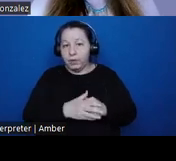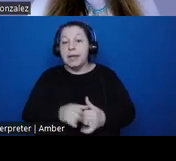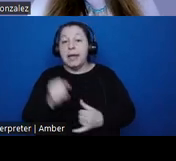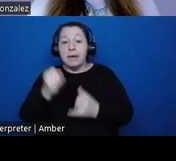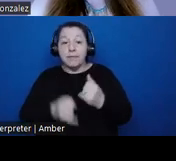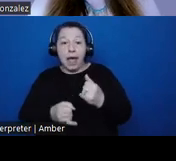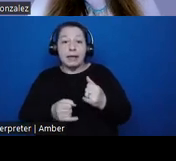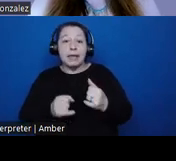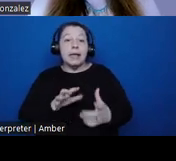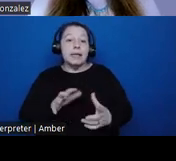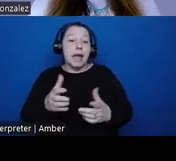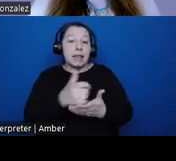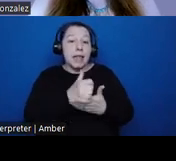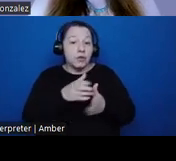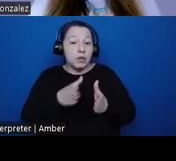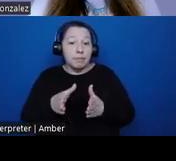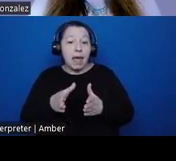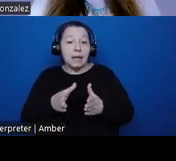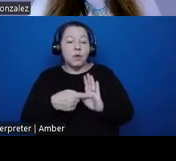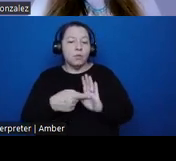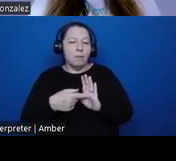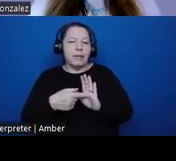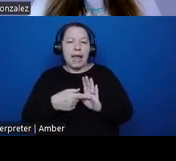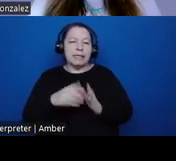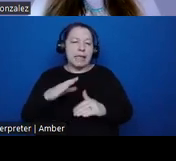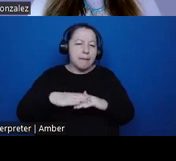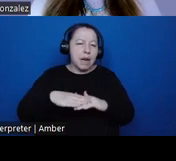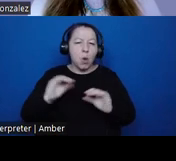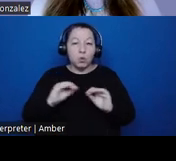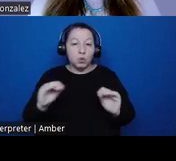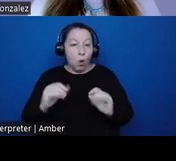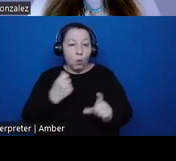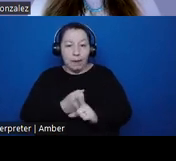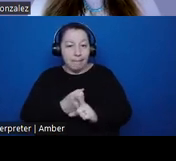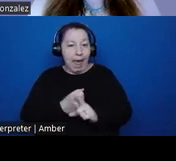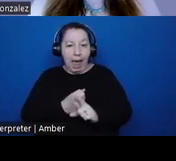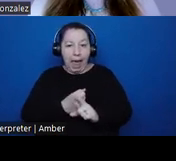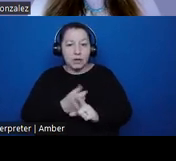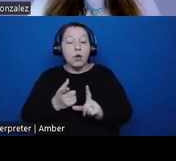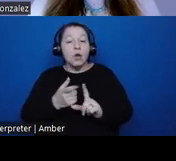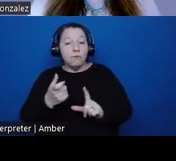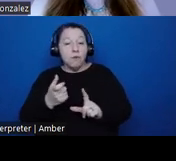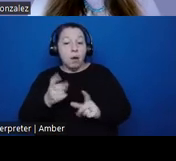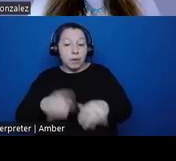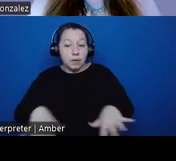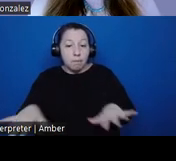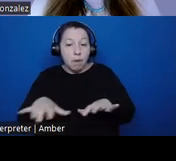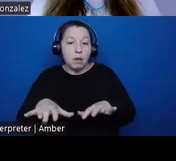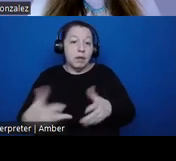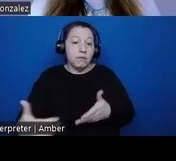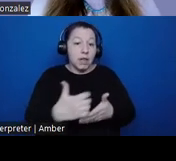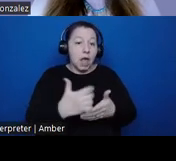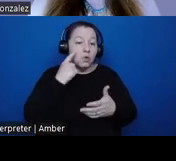minimal to no impacts to the integrity of in situ deposits from either collection or reburial of belongings.